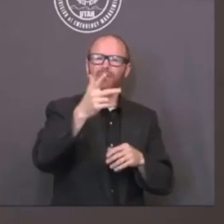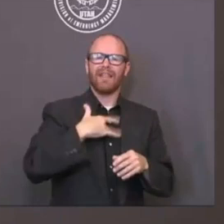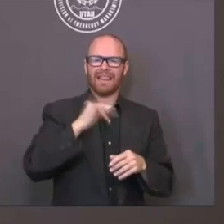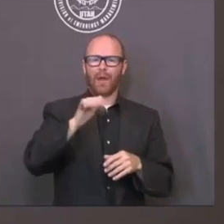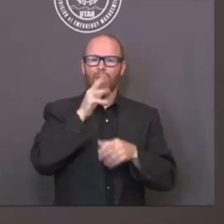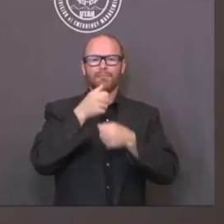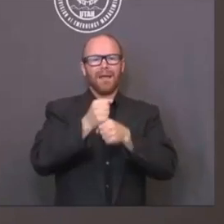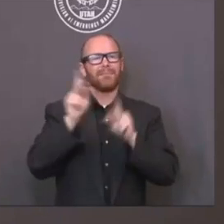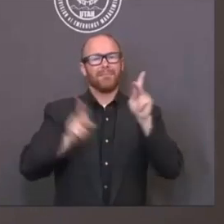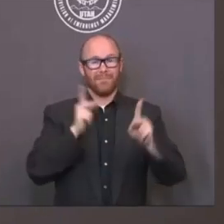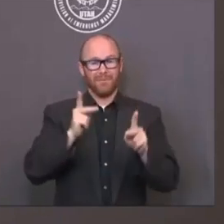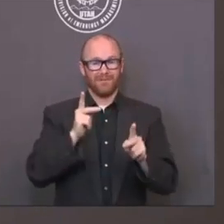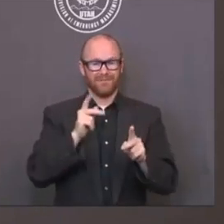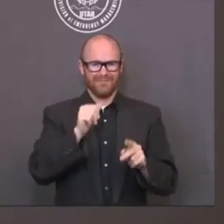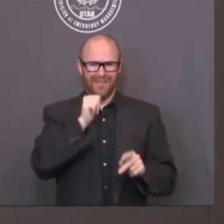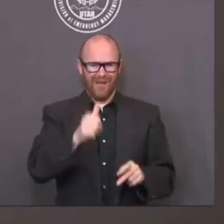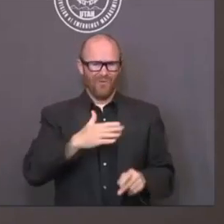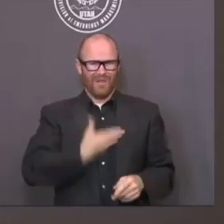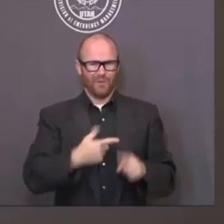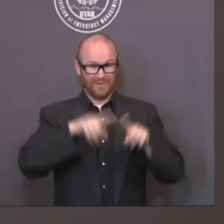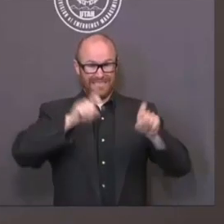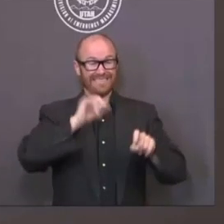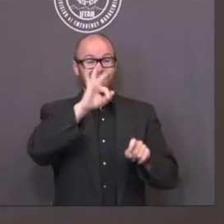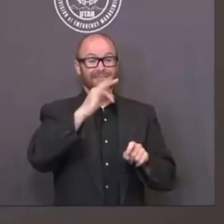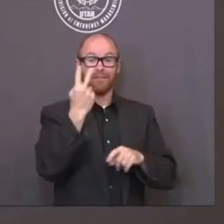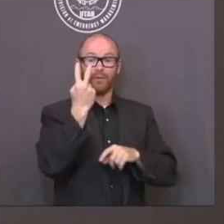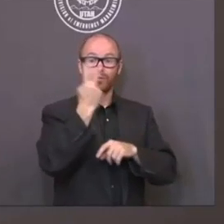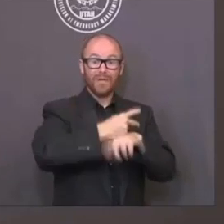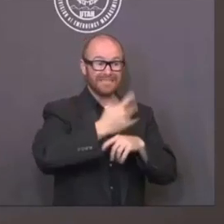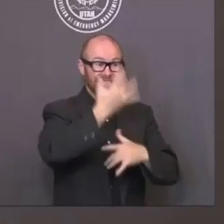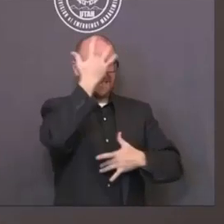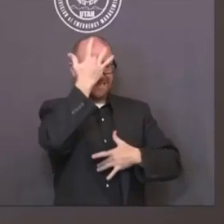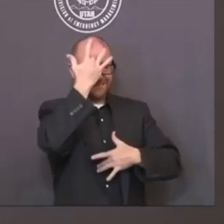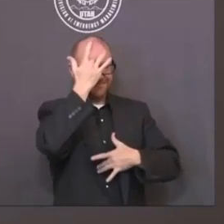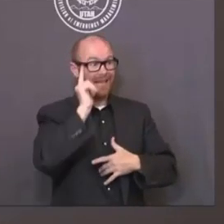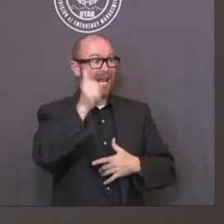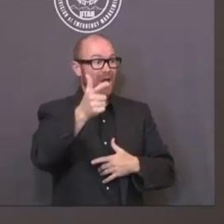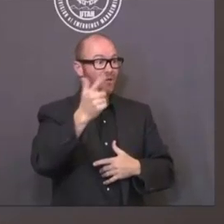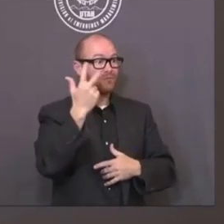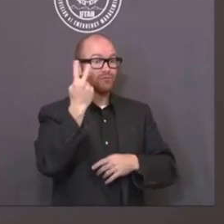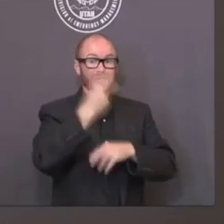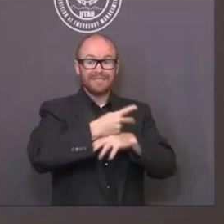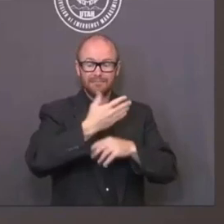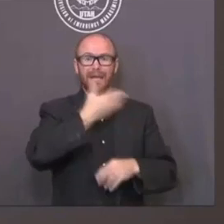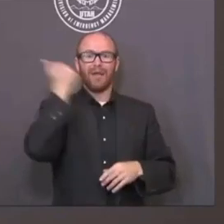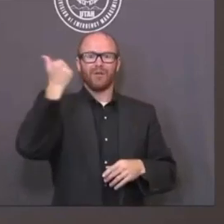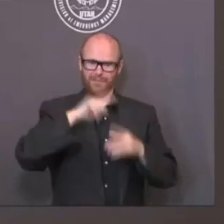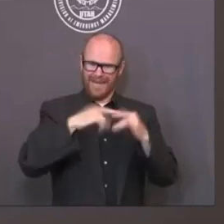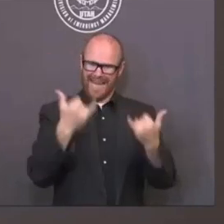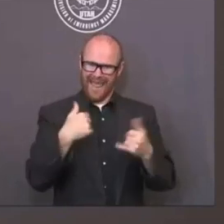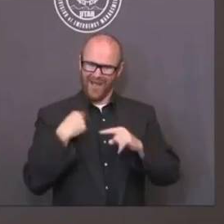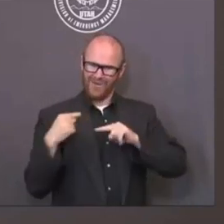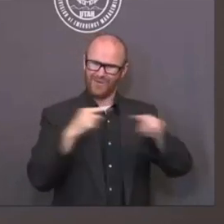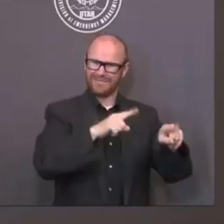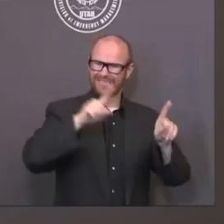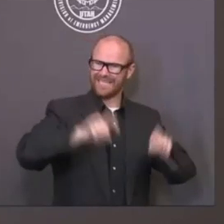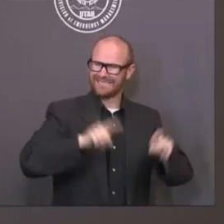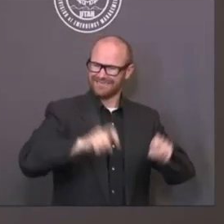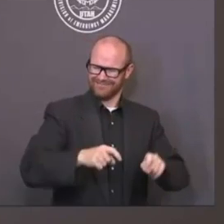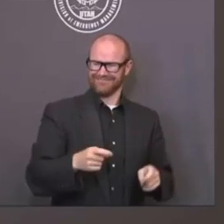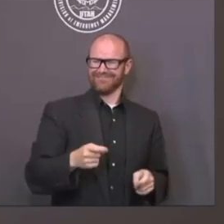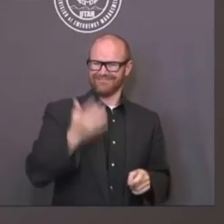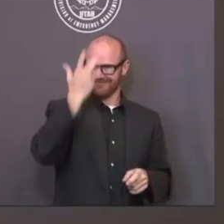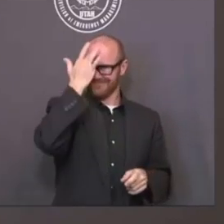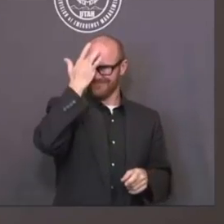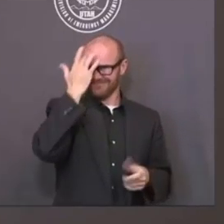isolate for five days when they really don't have any earthly idea whether they have coronavirus or not. That's my question. Sure. Thanks, Erin.